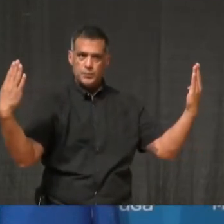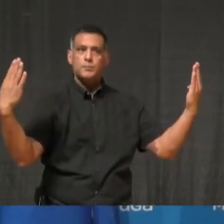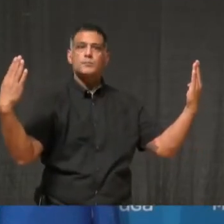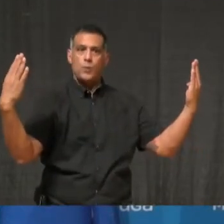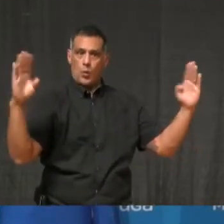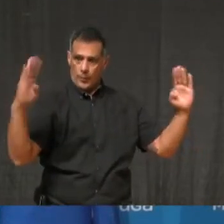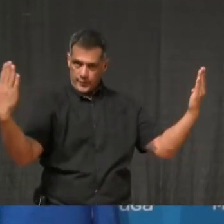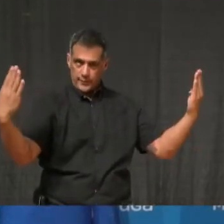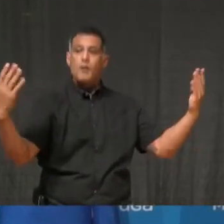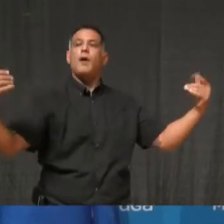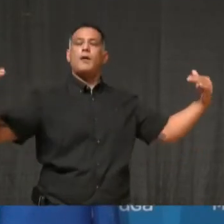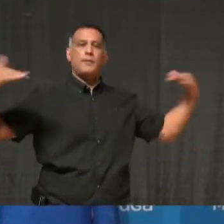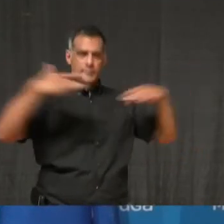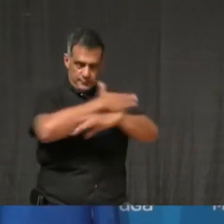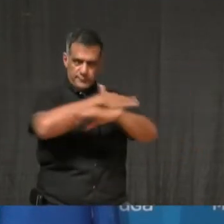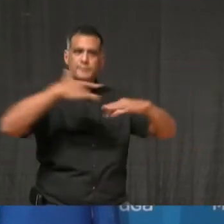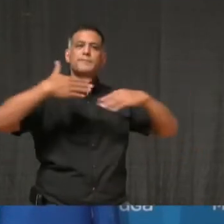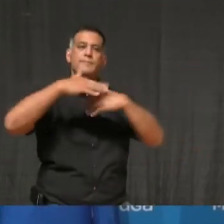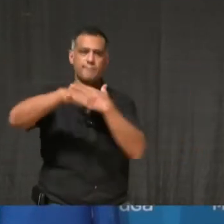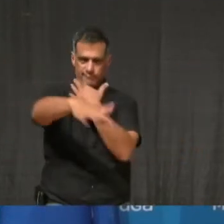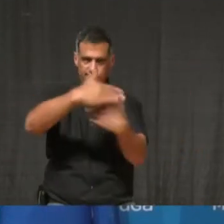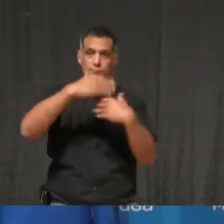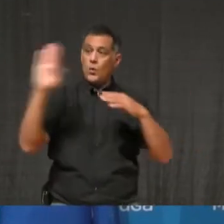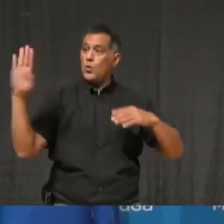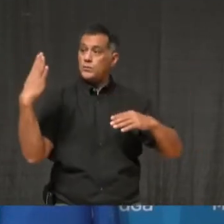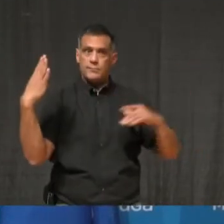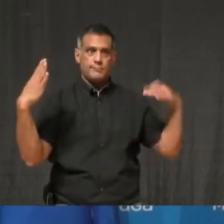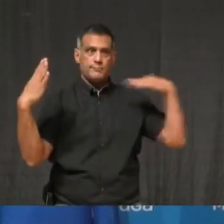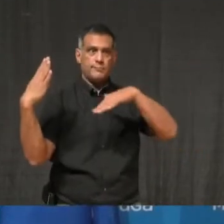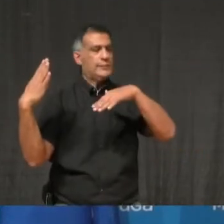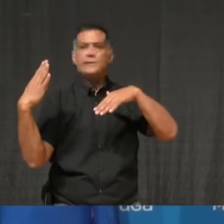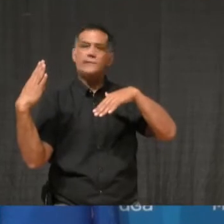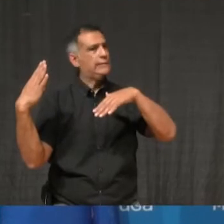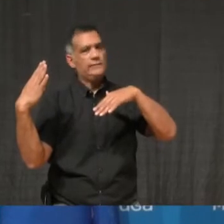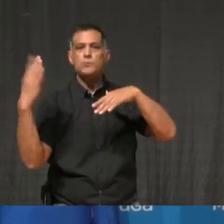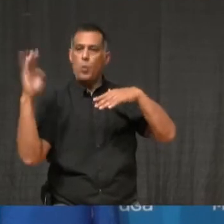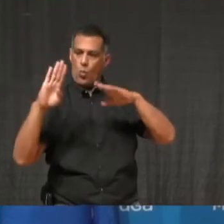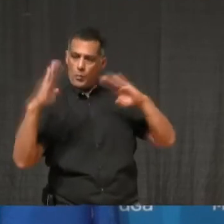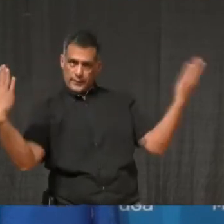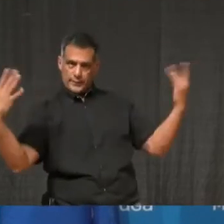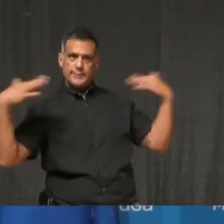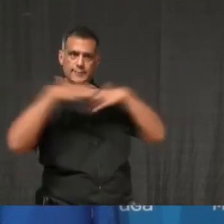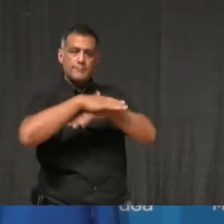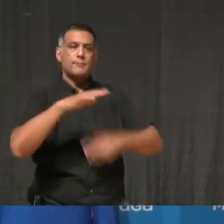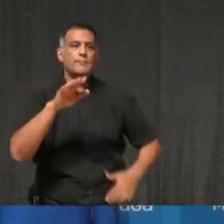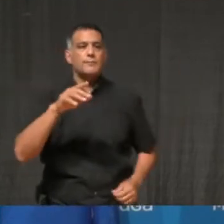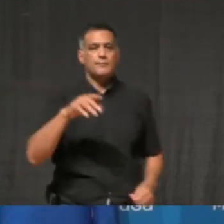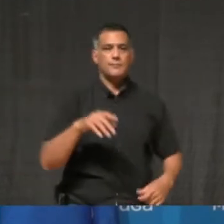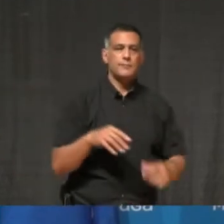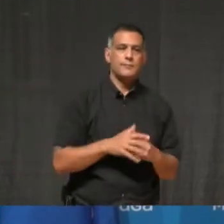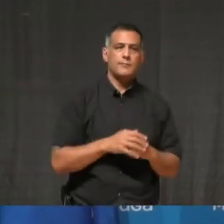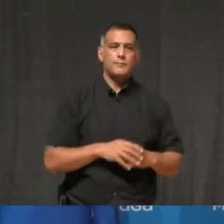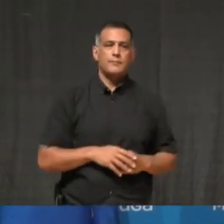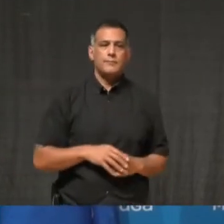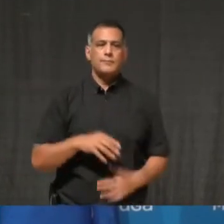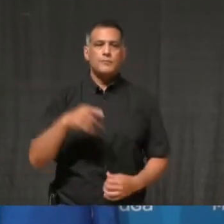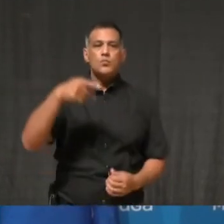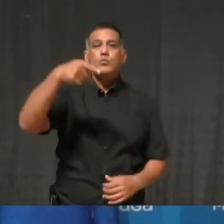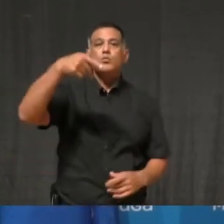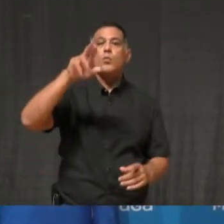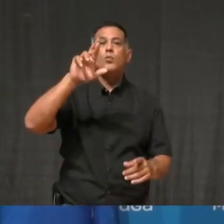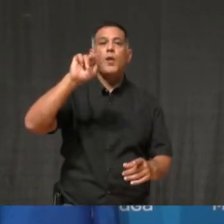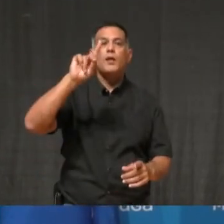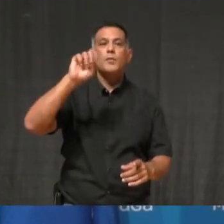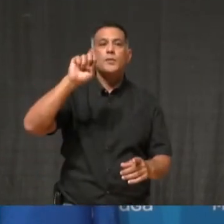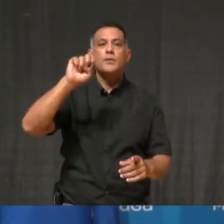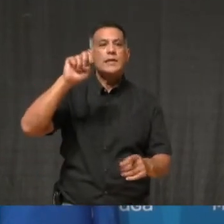outside. And then, of course, there are safety measures in place. Of course, we can't have propane heaters outside. They must be electric heaters. So, I think along those